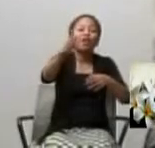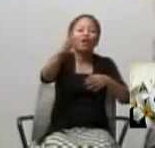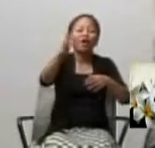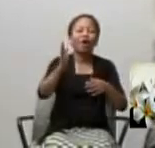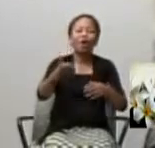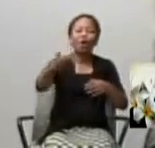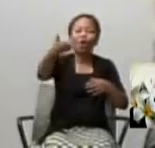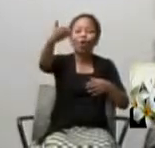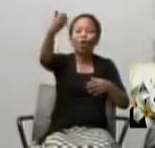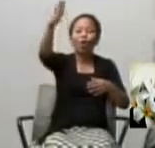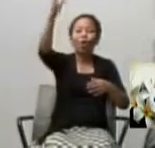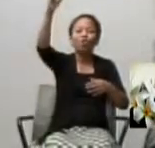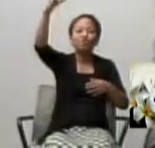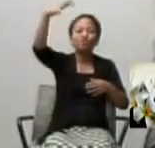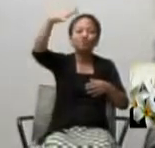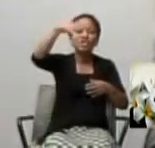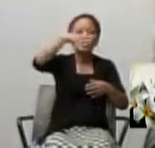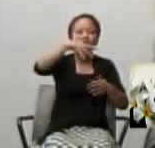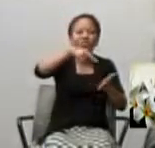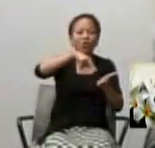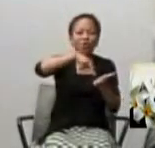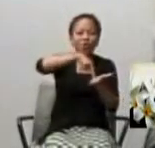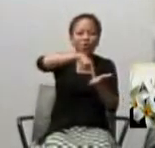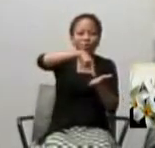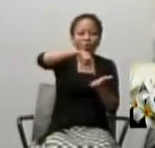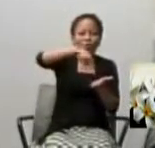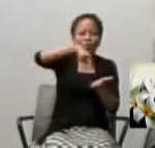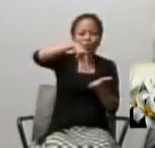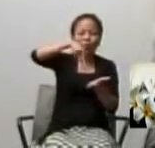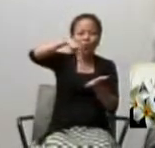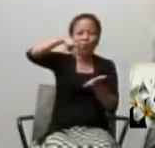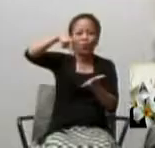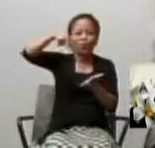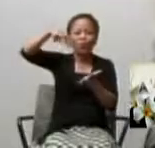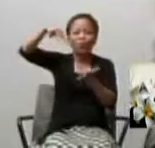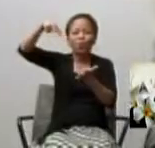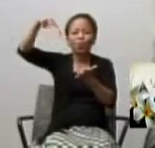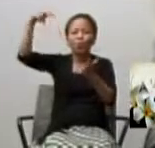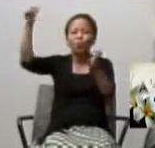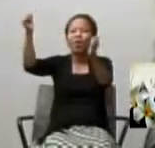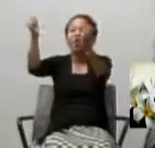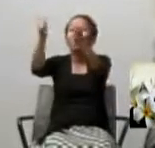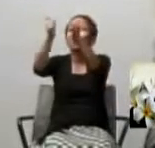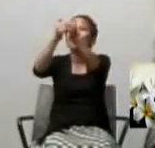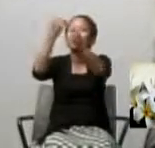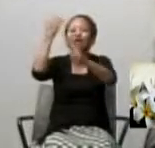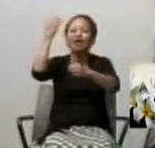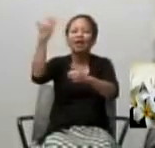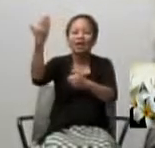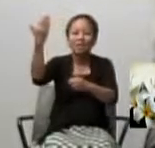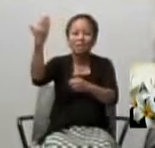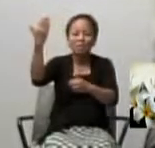to be with him, not only in this life, but in the next.